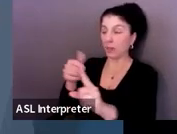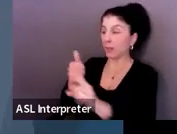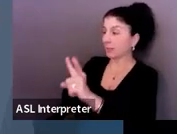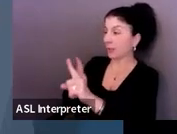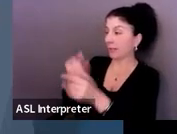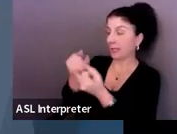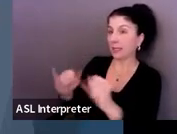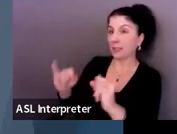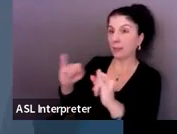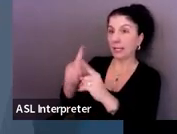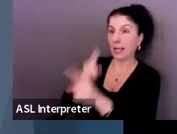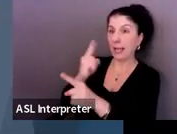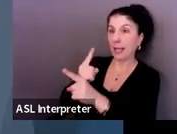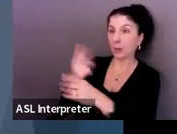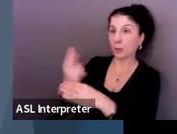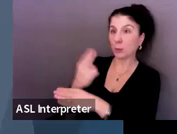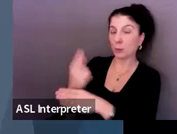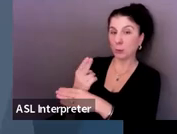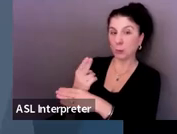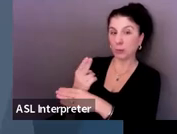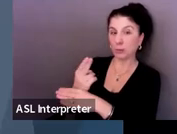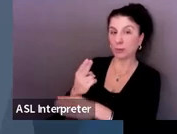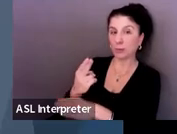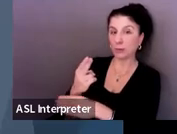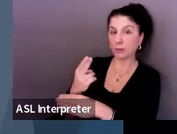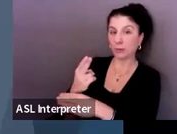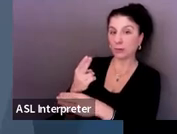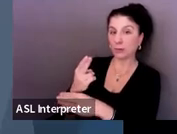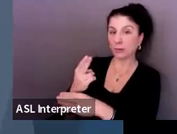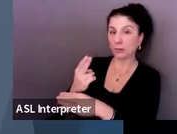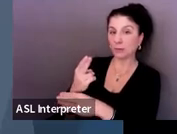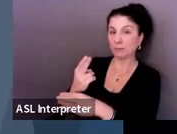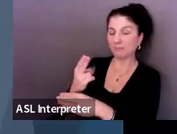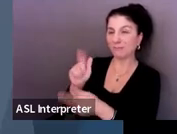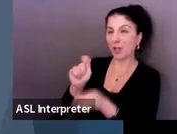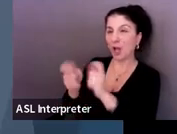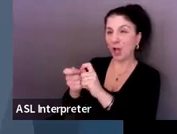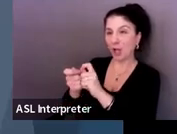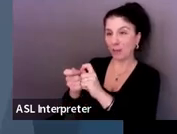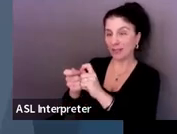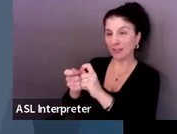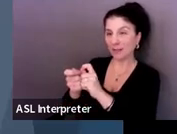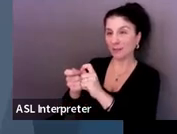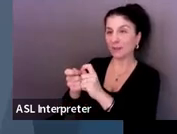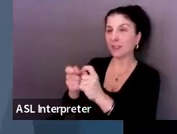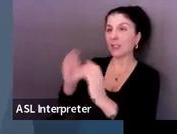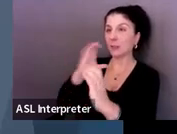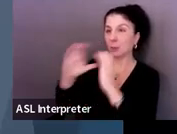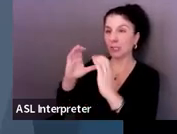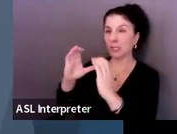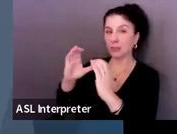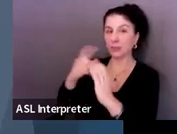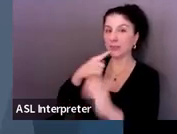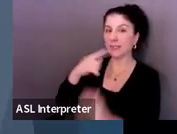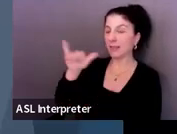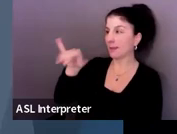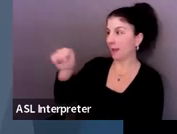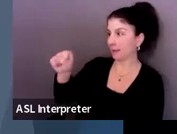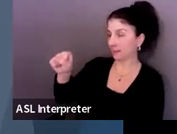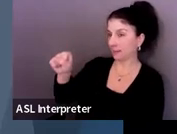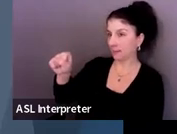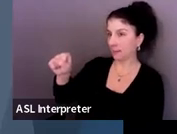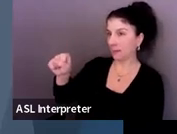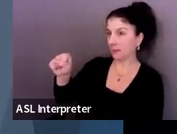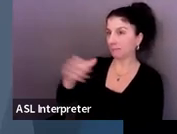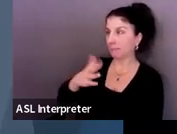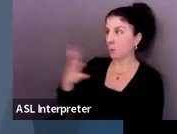accurately use his augmentative device to communicate yes, to indicate a